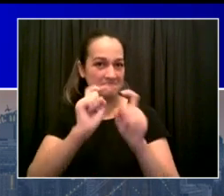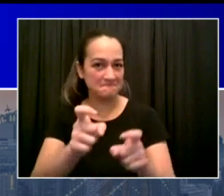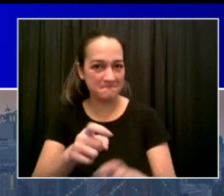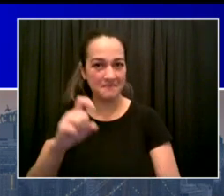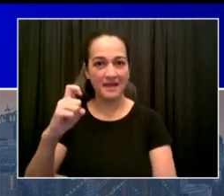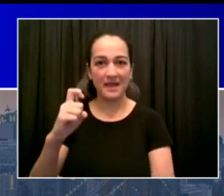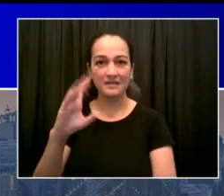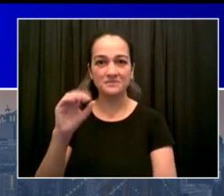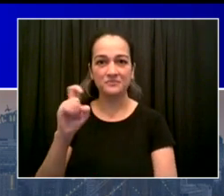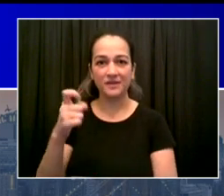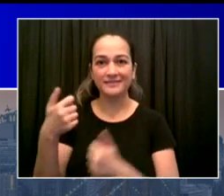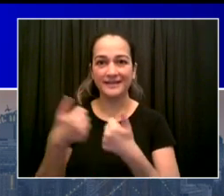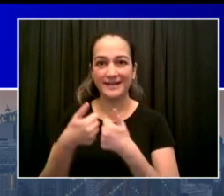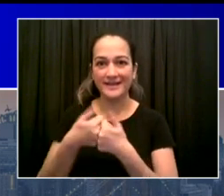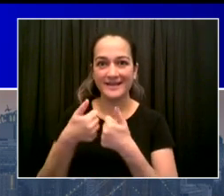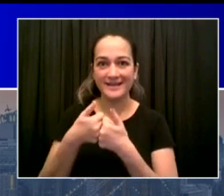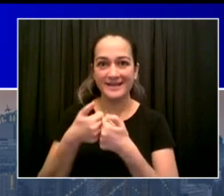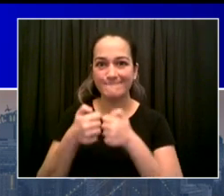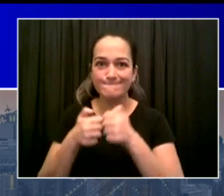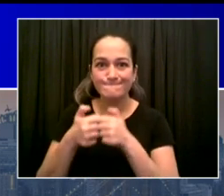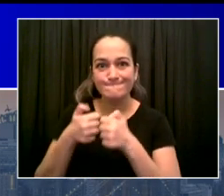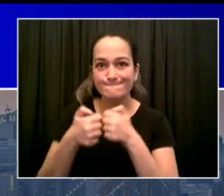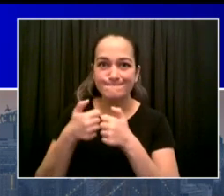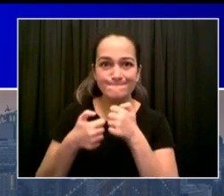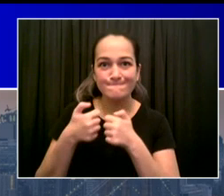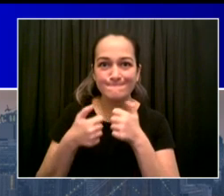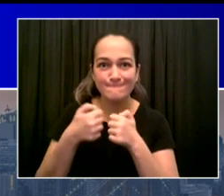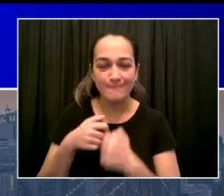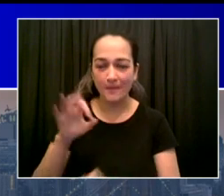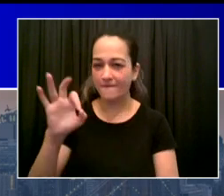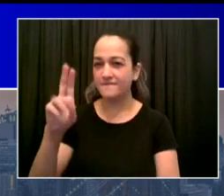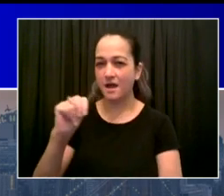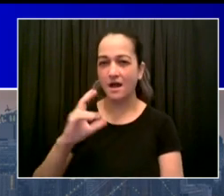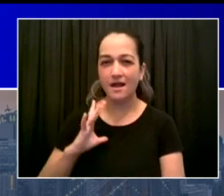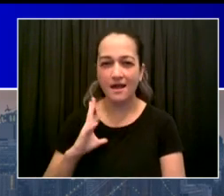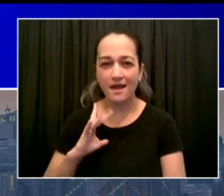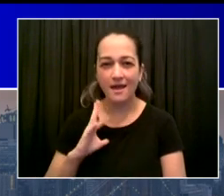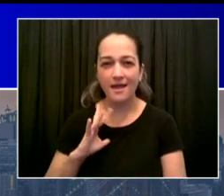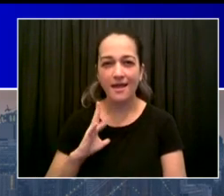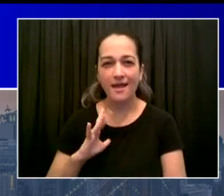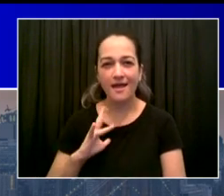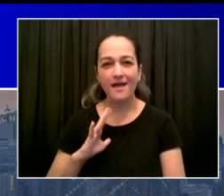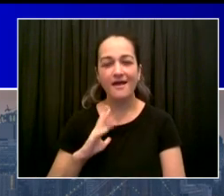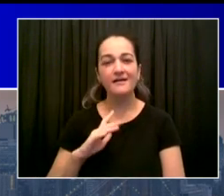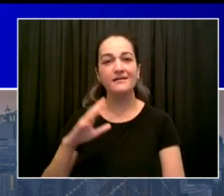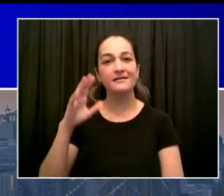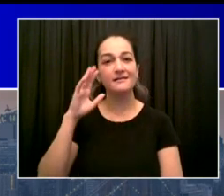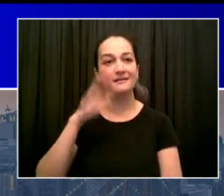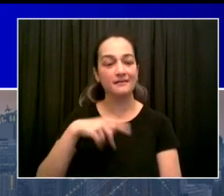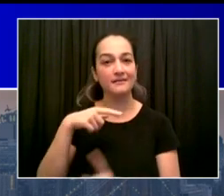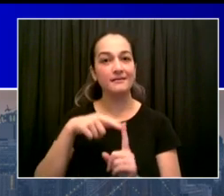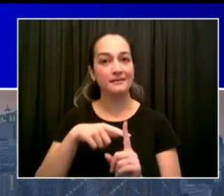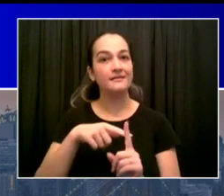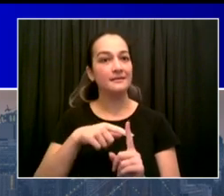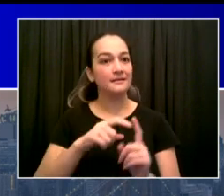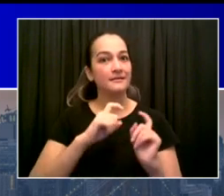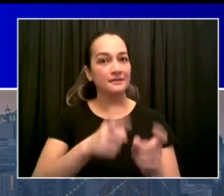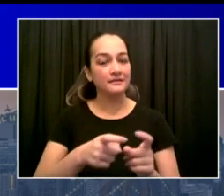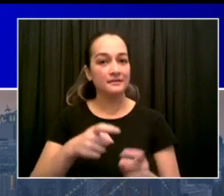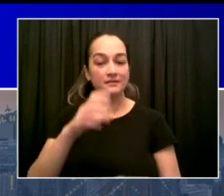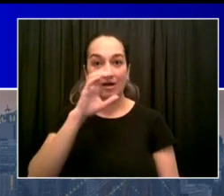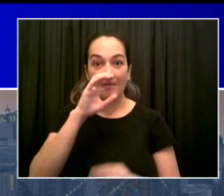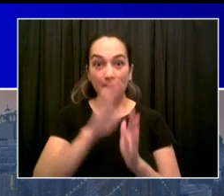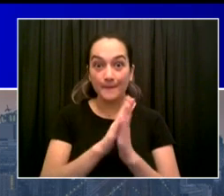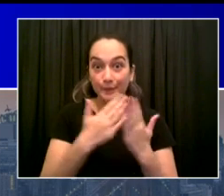and there. This is another great effort to reach young people to keep them safe. want to thank the Boys and Girls Club. Thank Microsoft. And anyone who wants to be part of it,